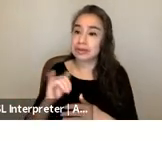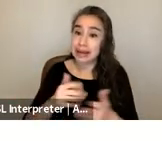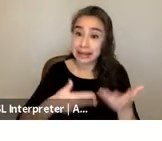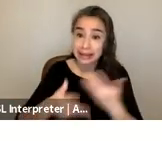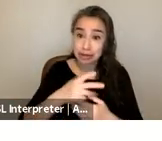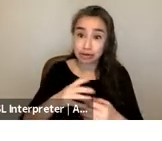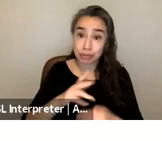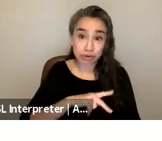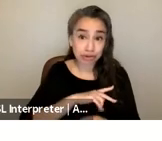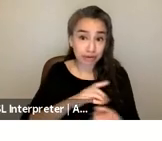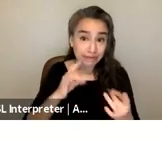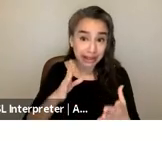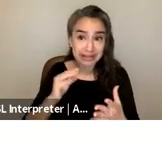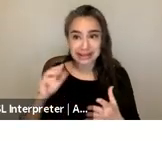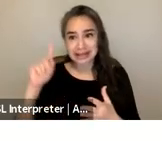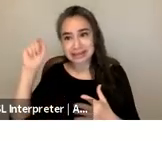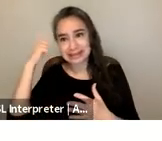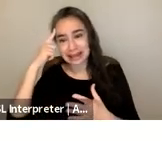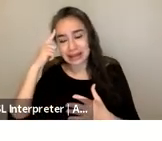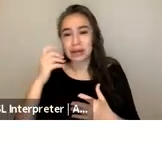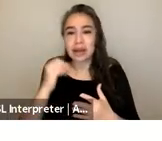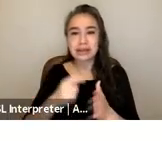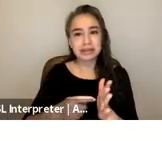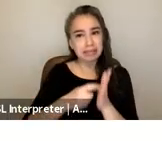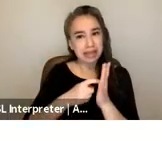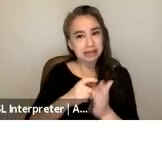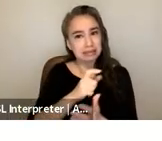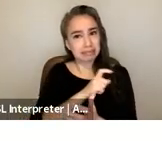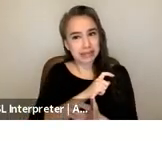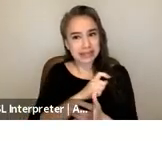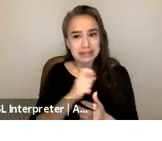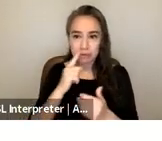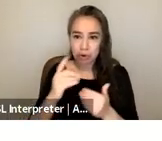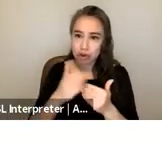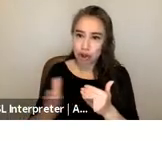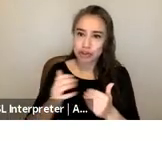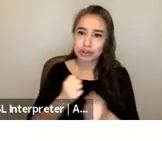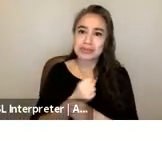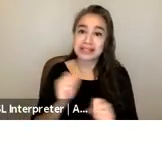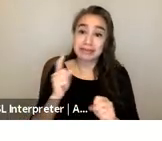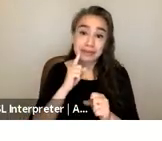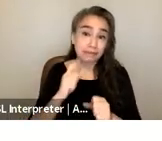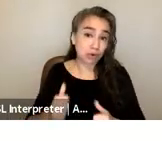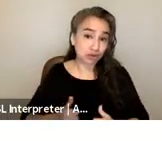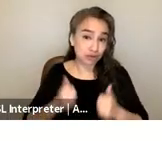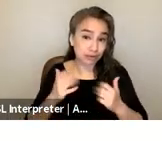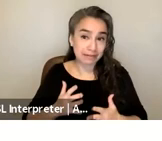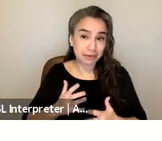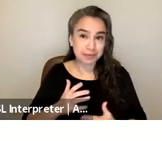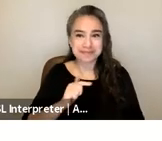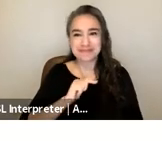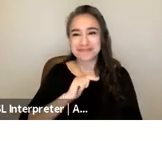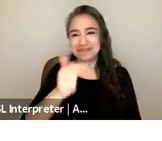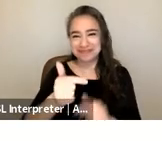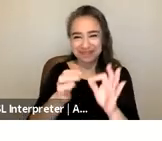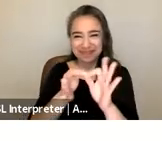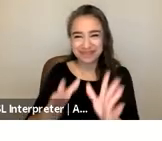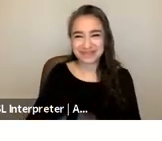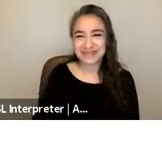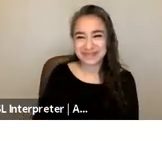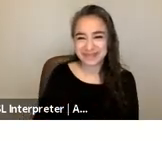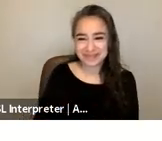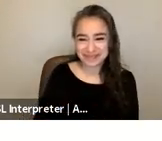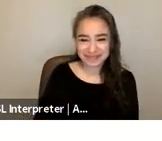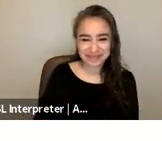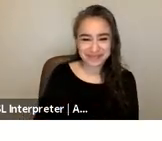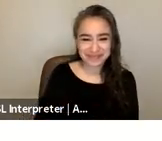to policing for the long-term safety of survivors we're asking the field what we're asking for is for folks to really see the bias